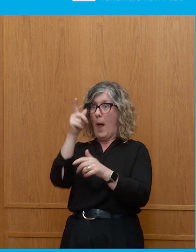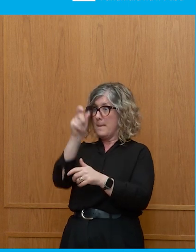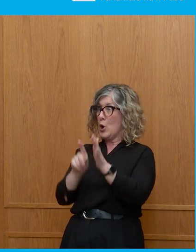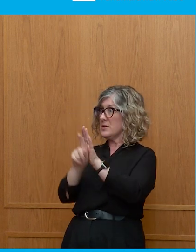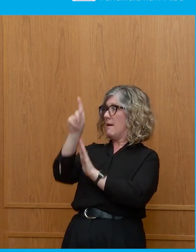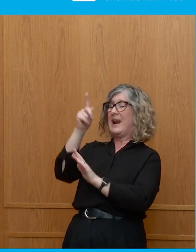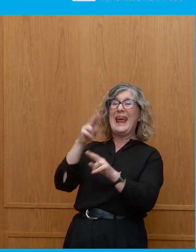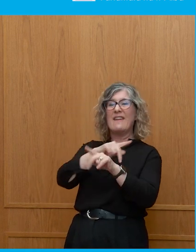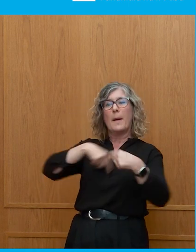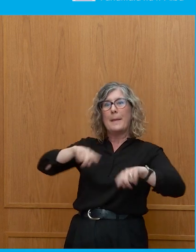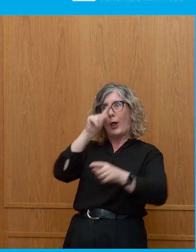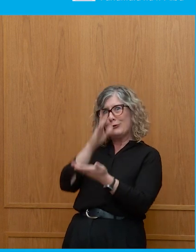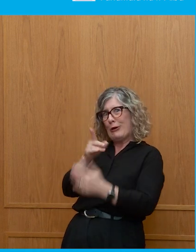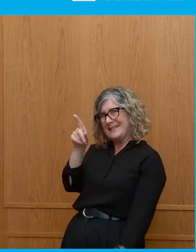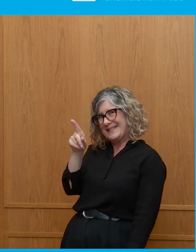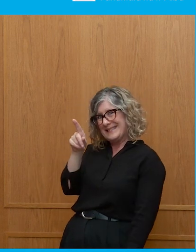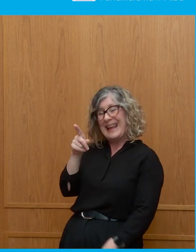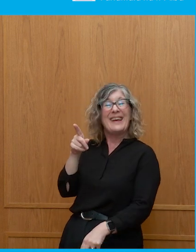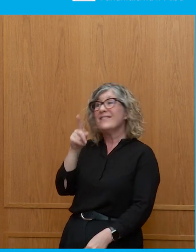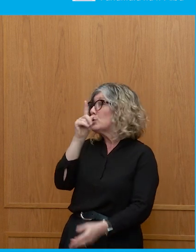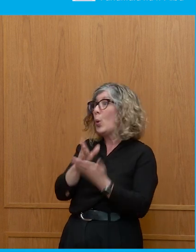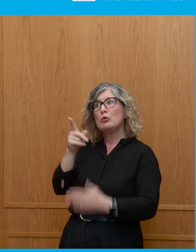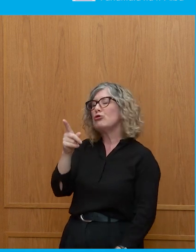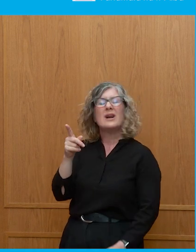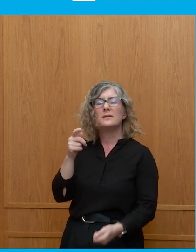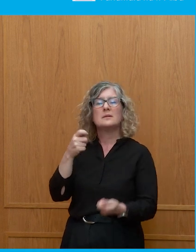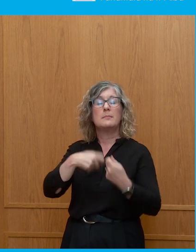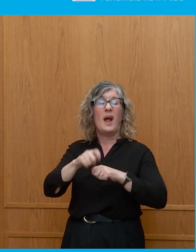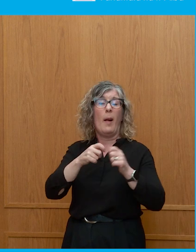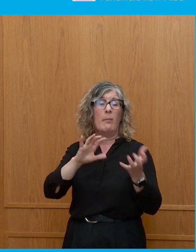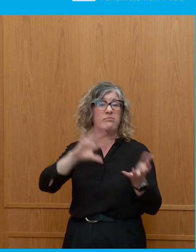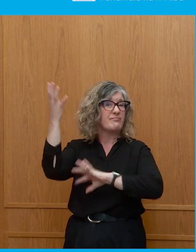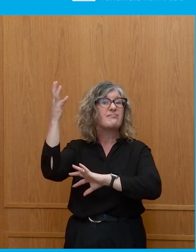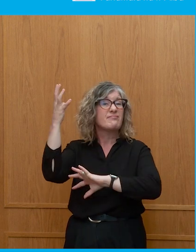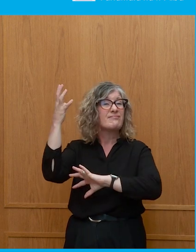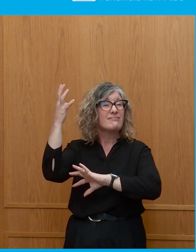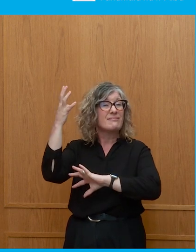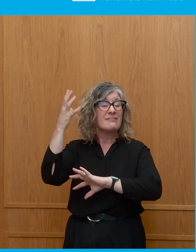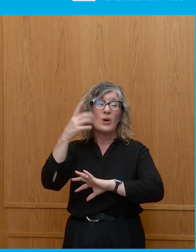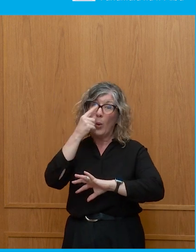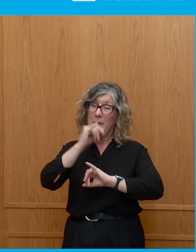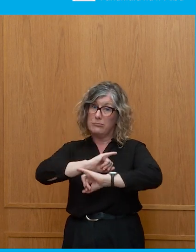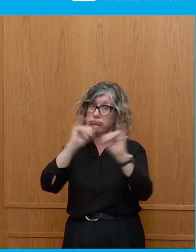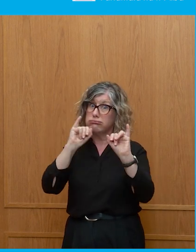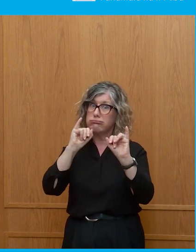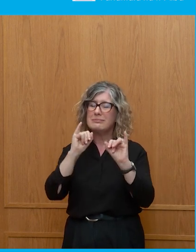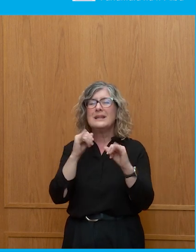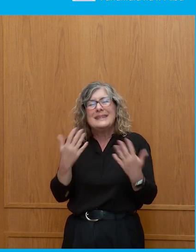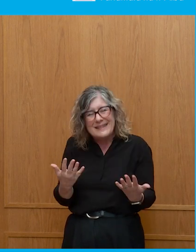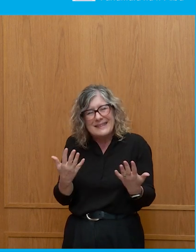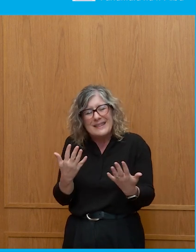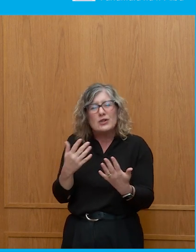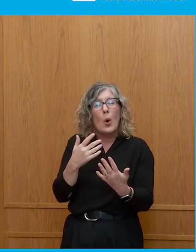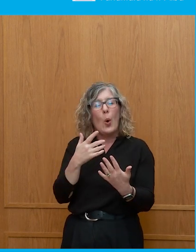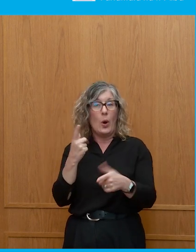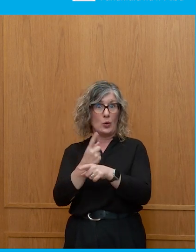don't trust the messenger, then that could backfire spectacularly. And it's interesting that despite, you know, again, talking